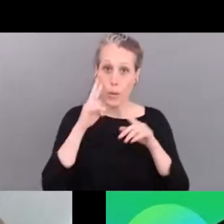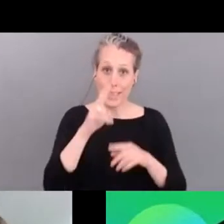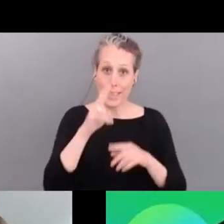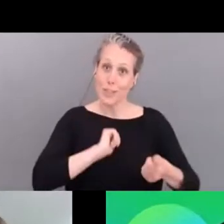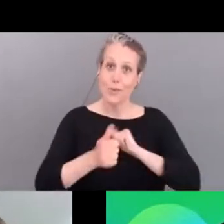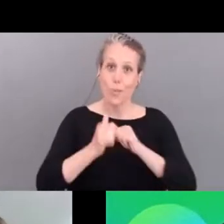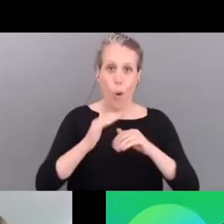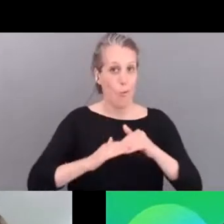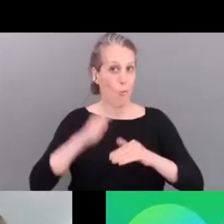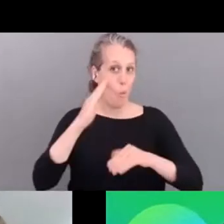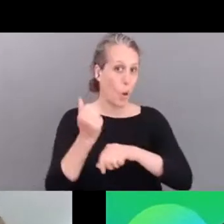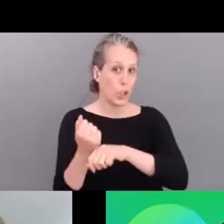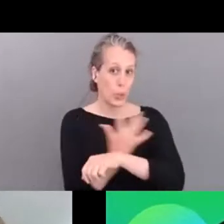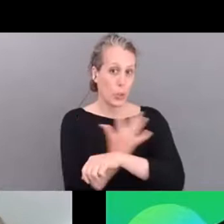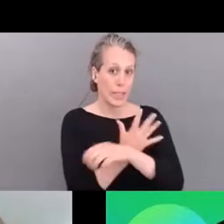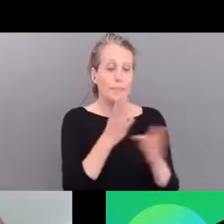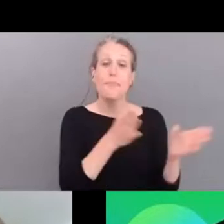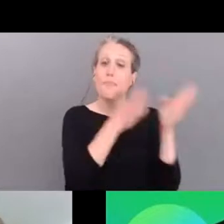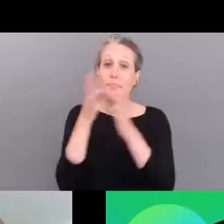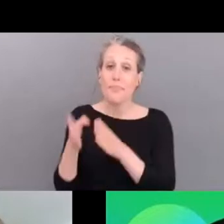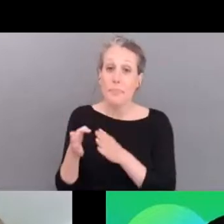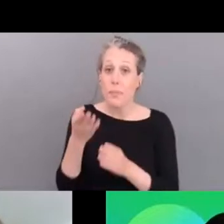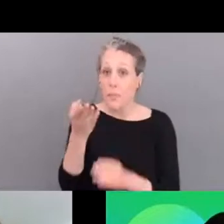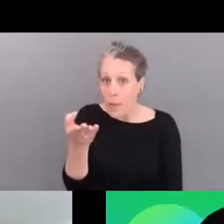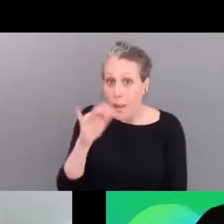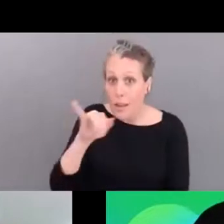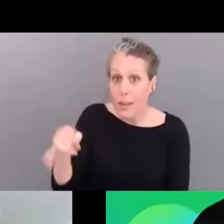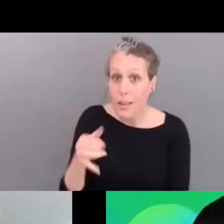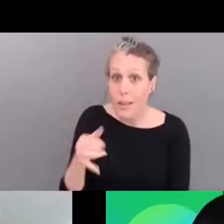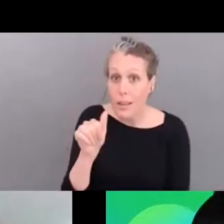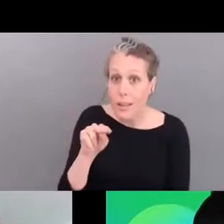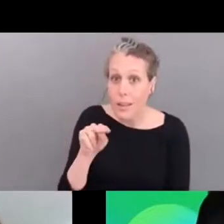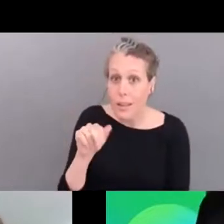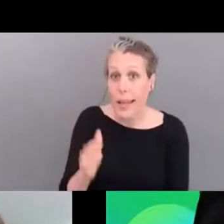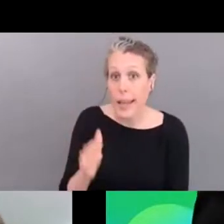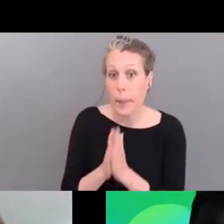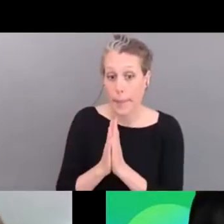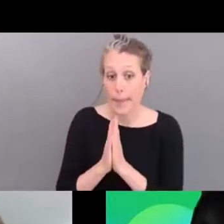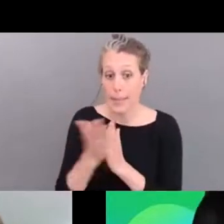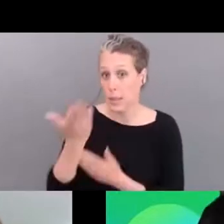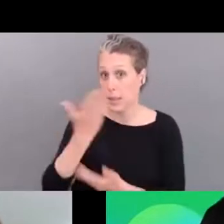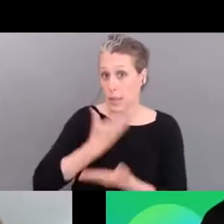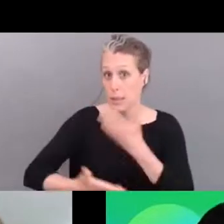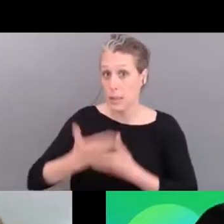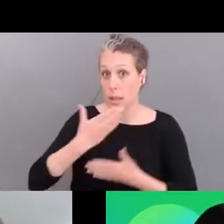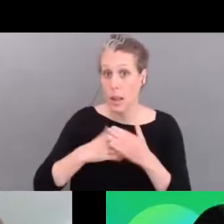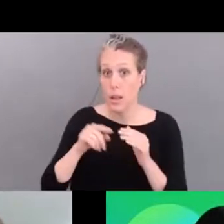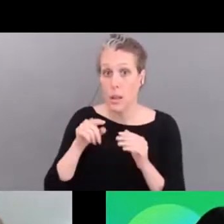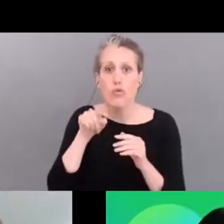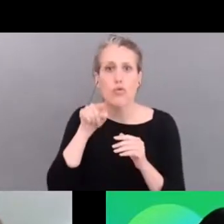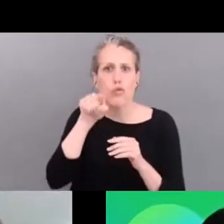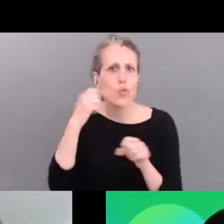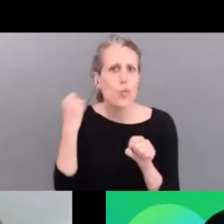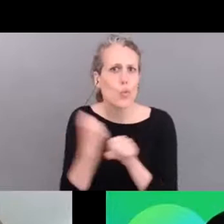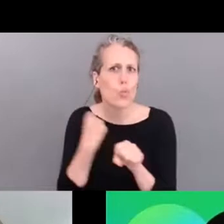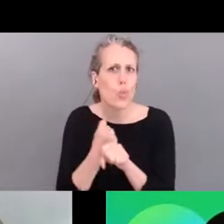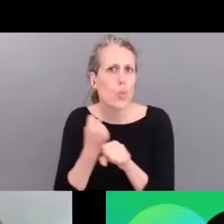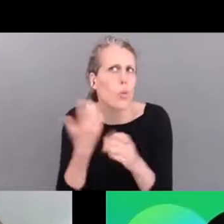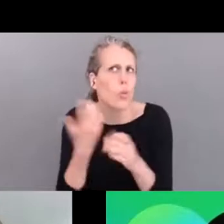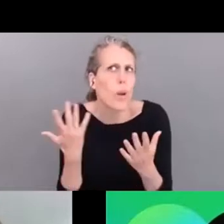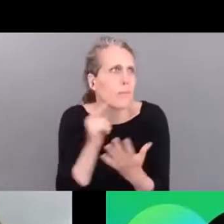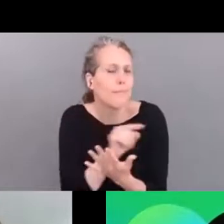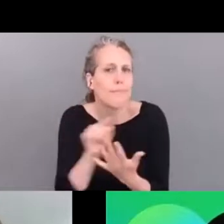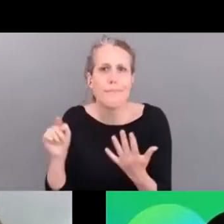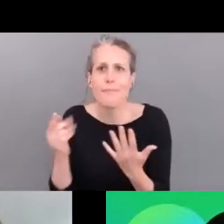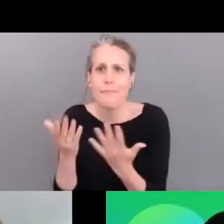if we can move to you and if you can if you could tell us about um your initiatives existing initiatives